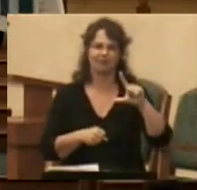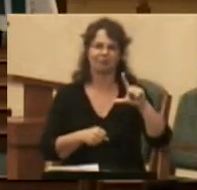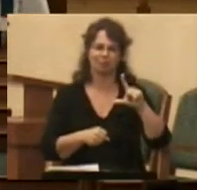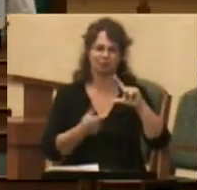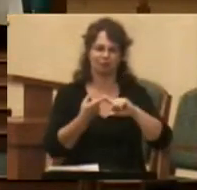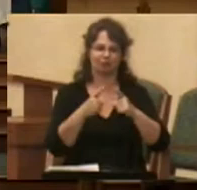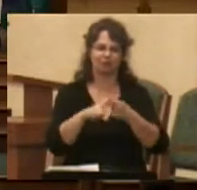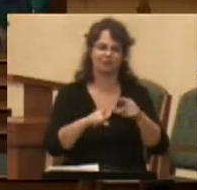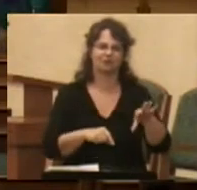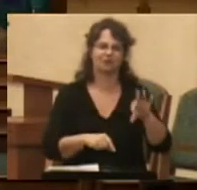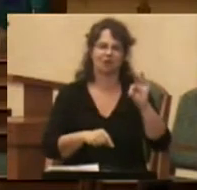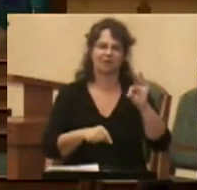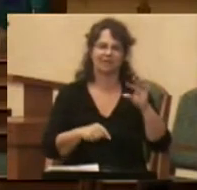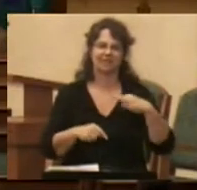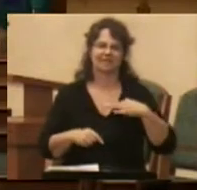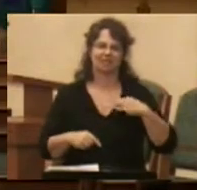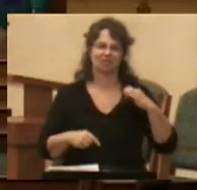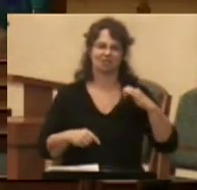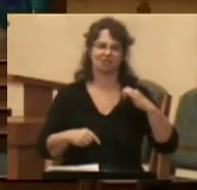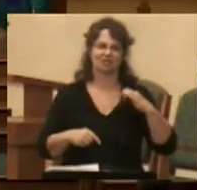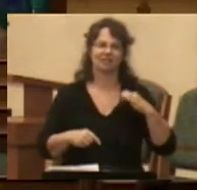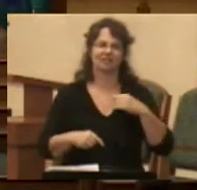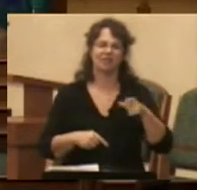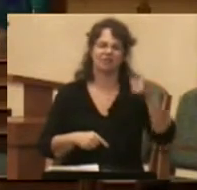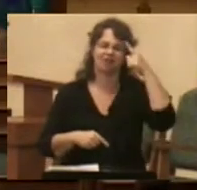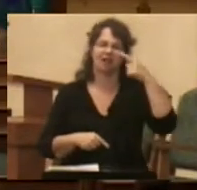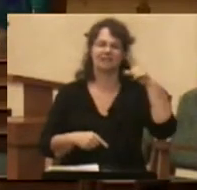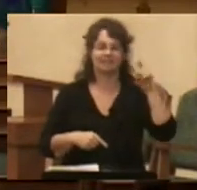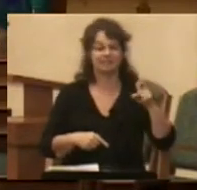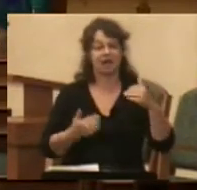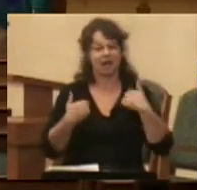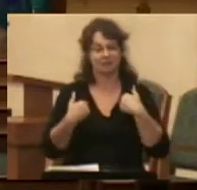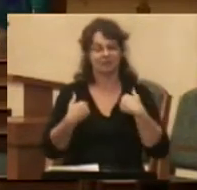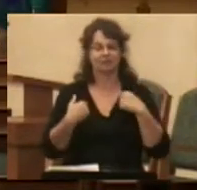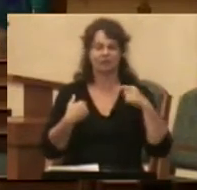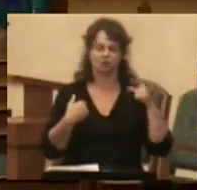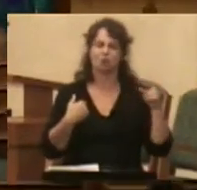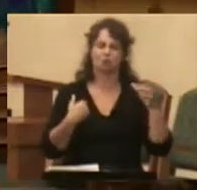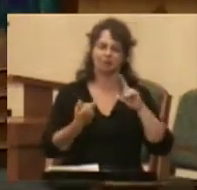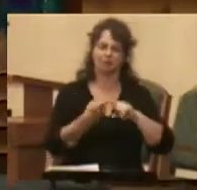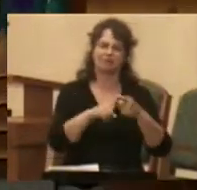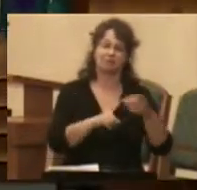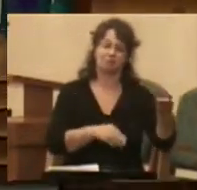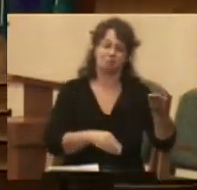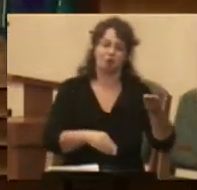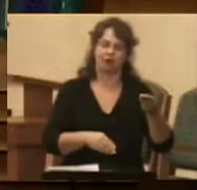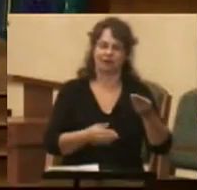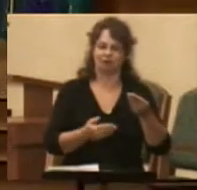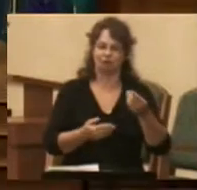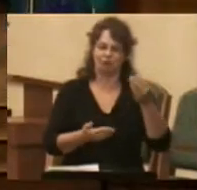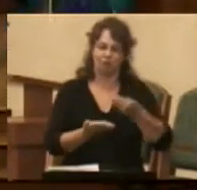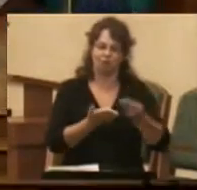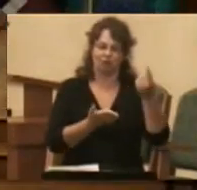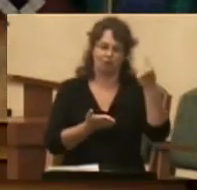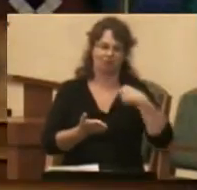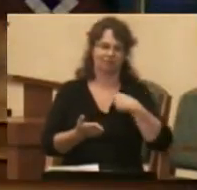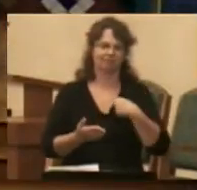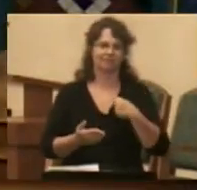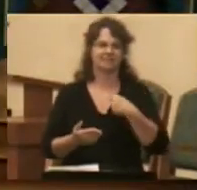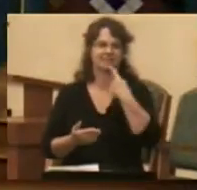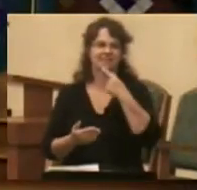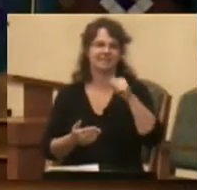found a t-shirt that they thought I just had to have, so they bought it for me. It's called the Ten Commandments Minnesota